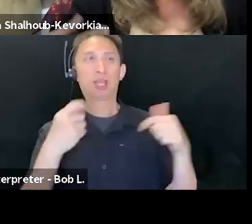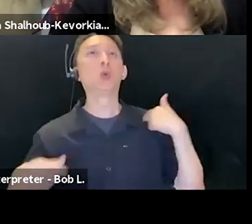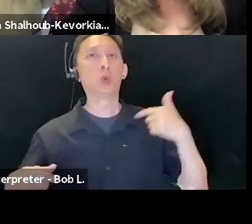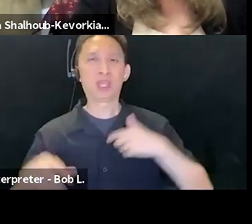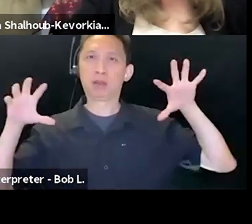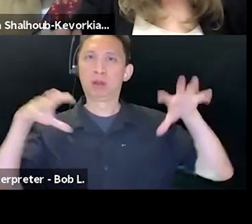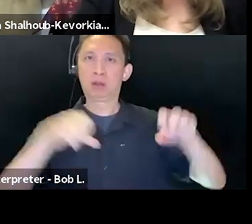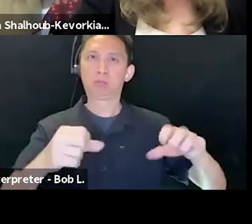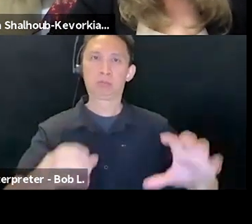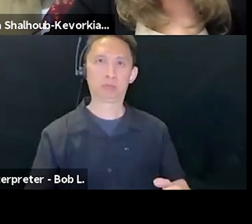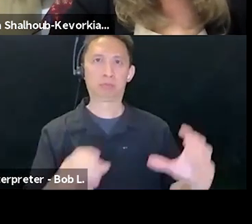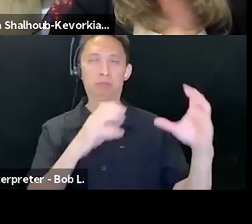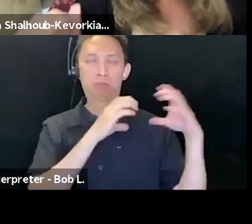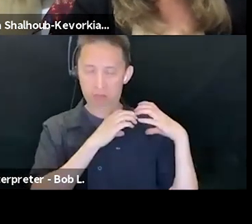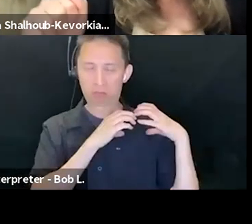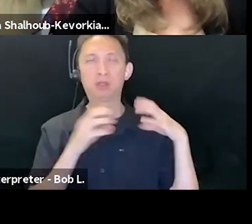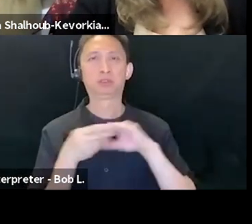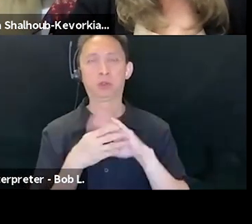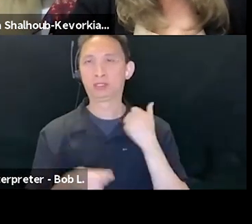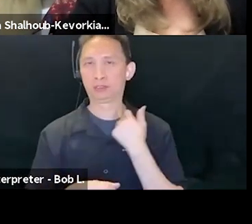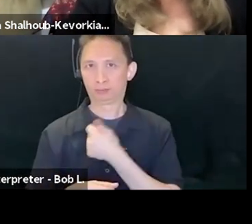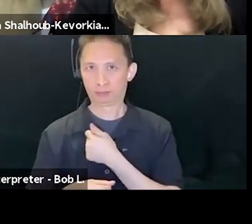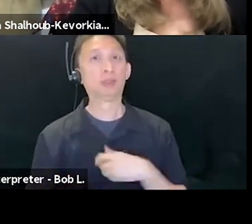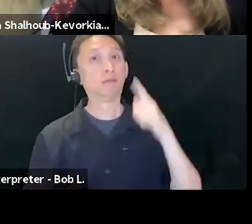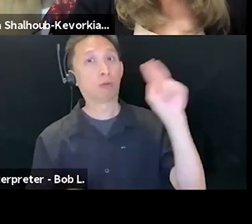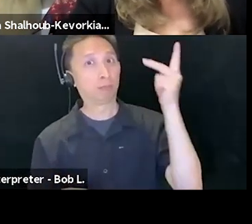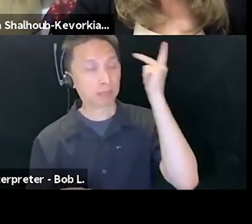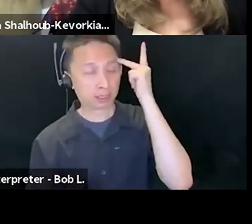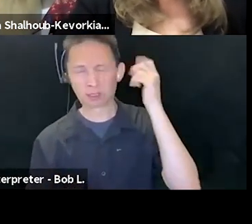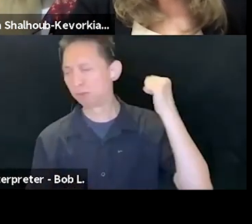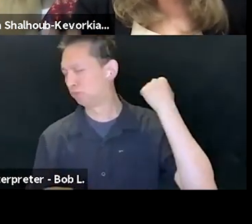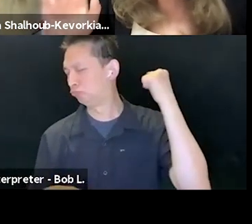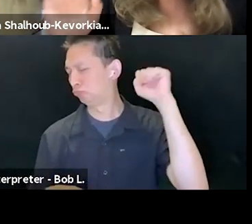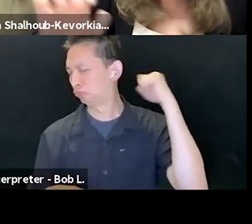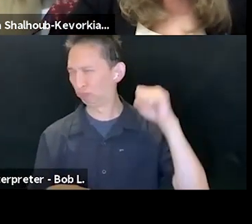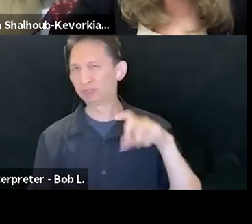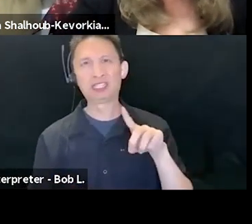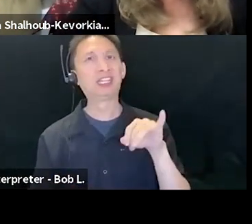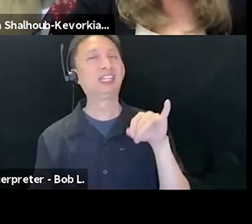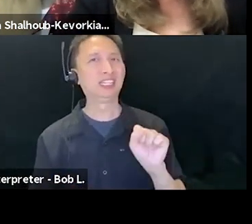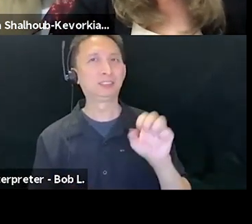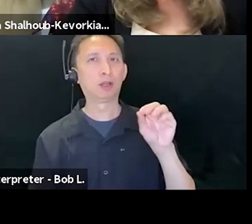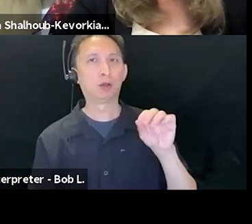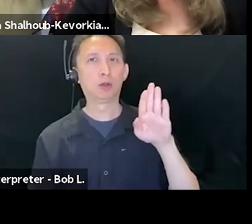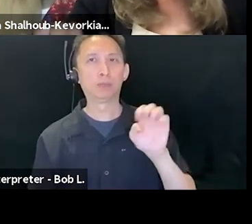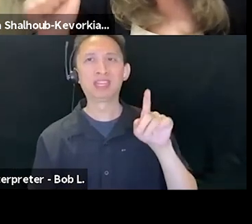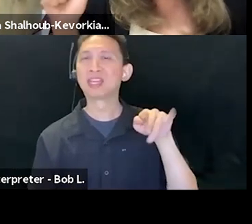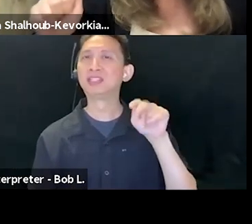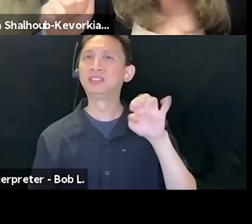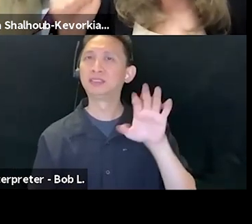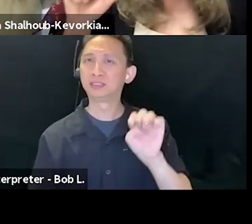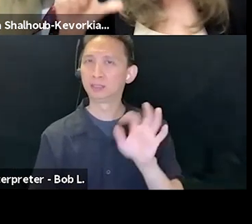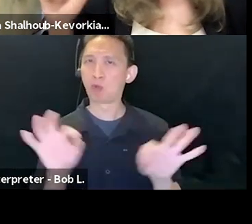an epistemic and political disobedience to what is known about our struggle in Palestine. So I'll draw three points of Saeed's work.